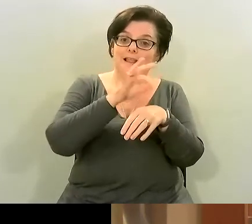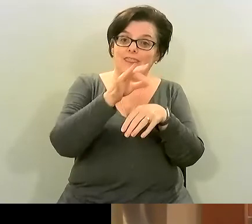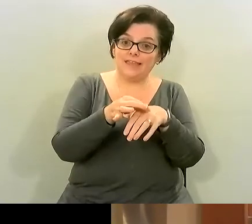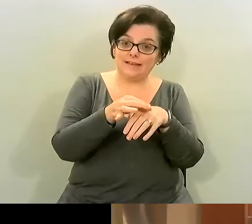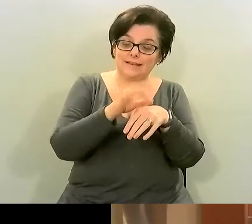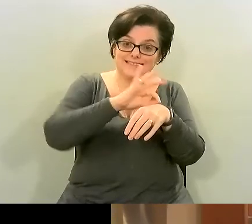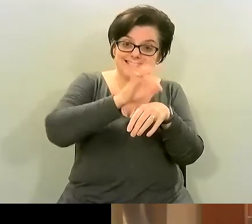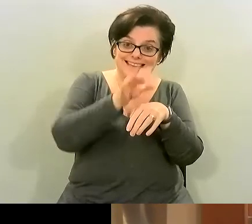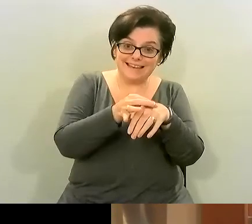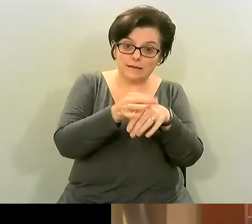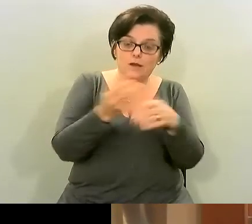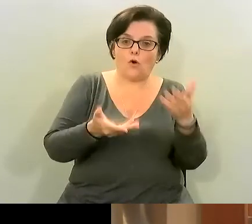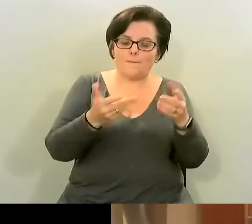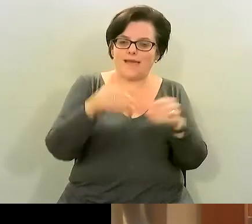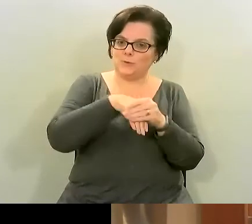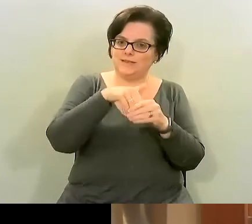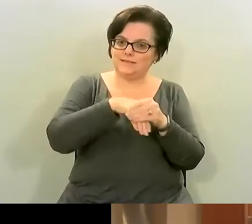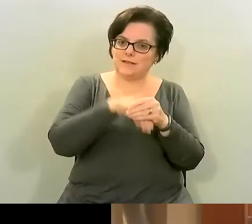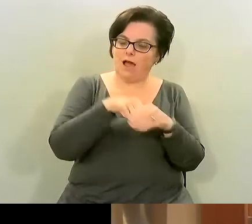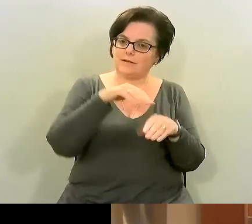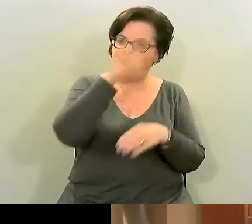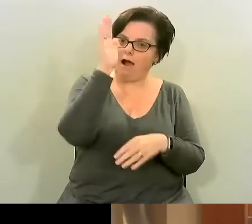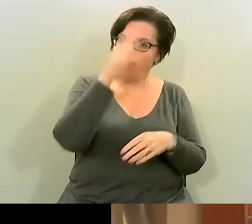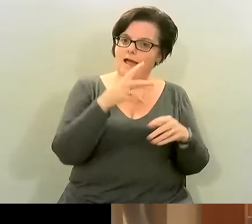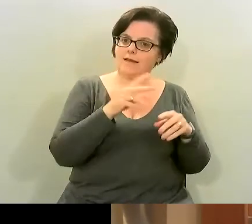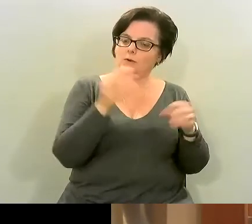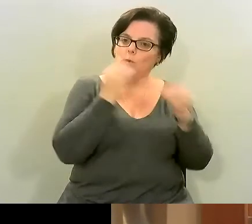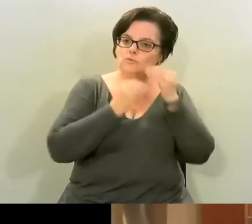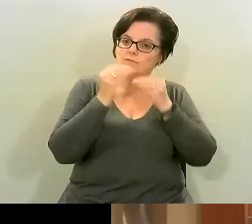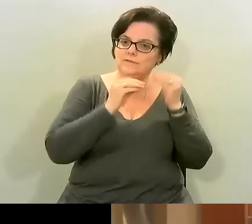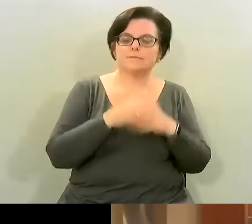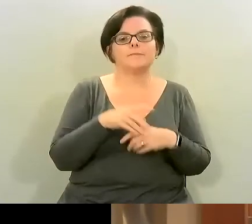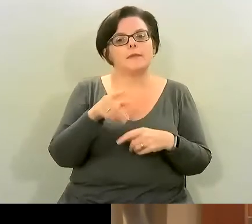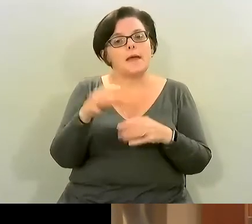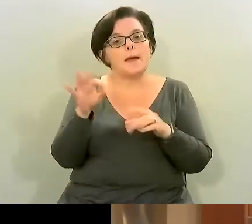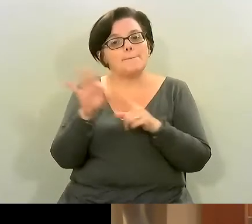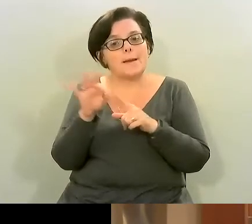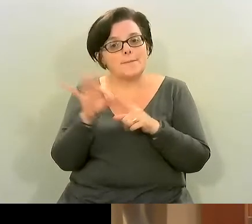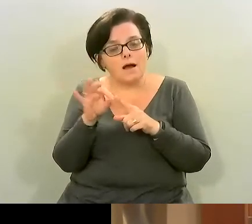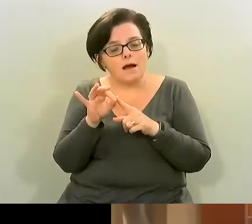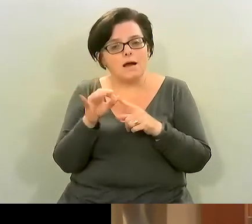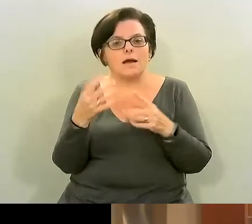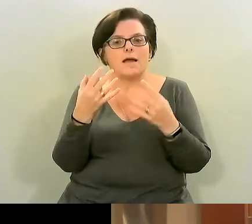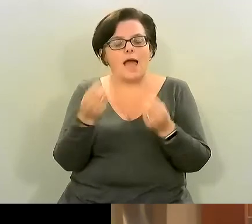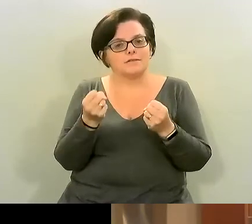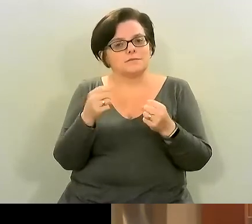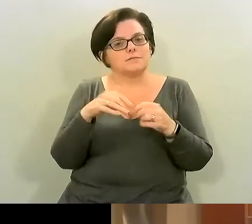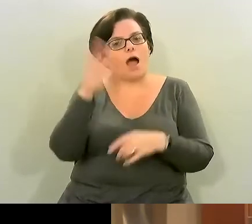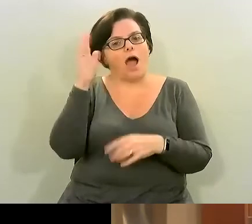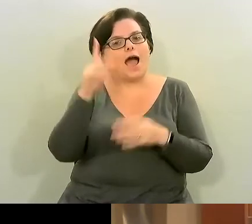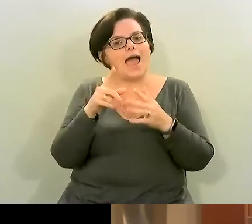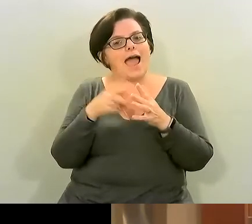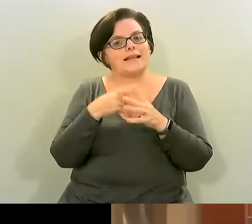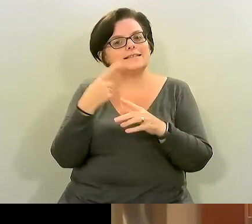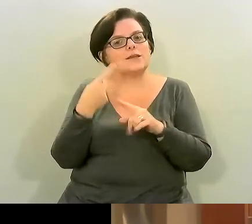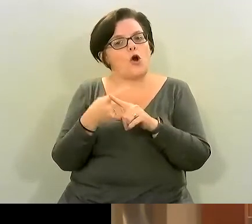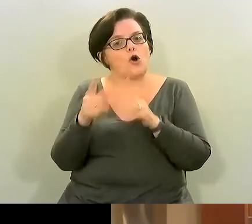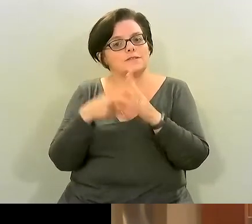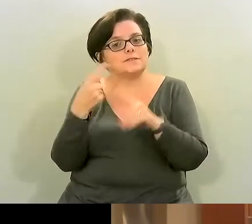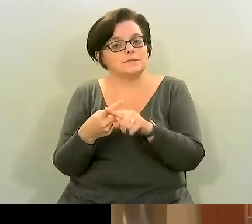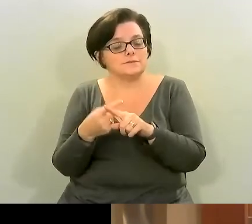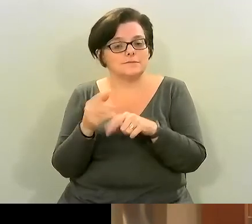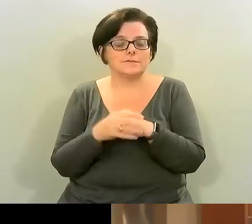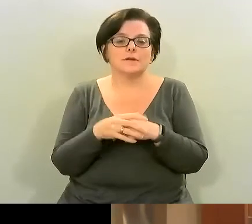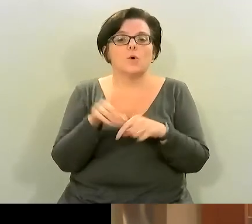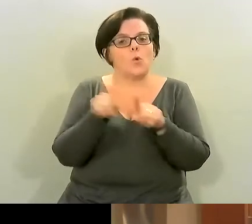on if you can and you know the sweet peppers are rich in antioxidants as well and of course we talked about